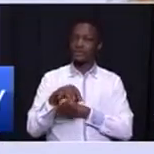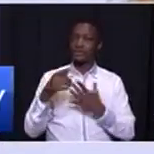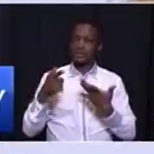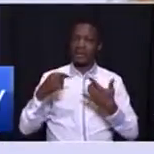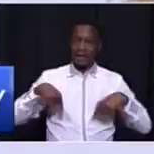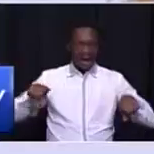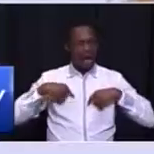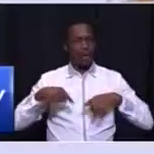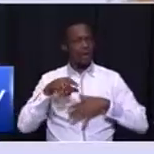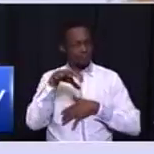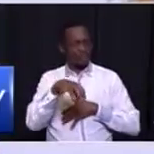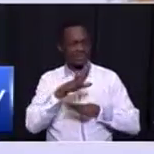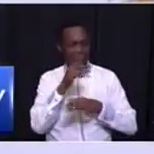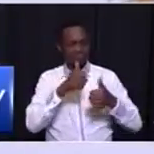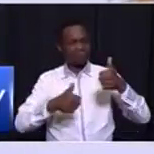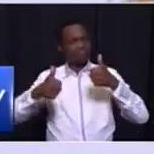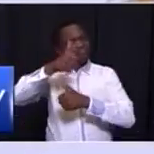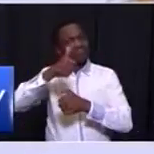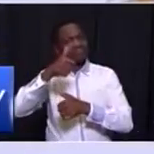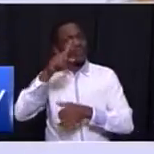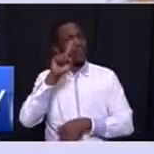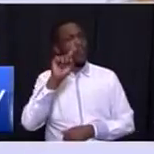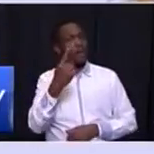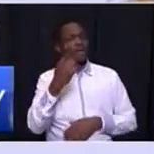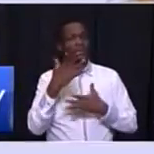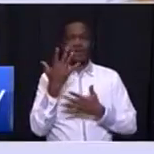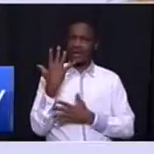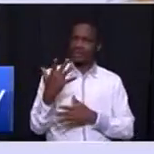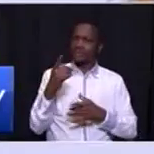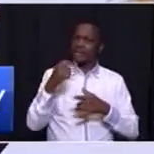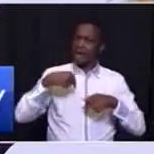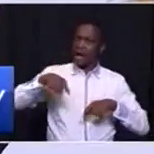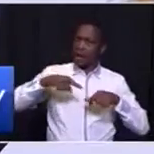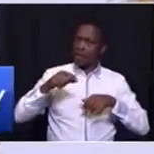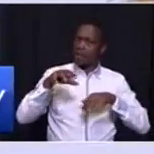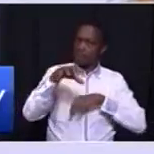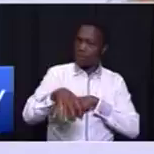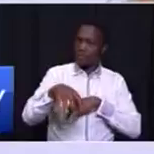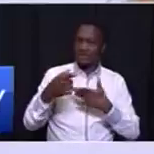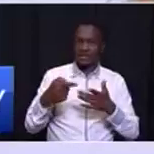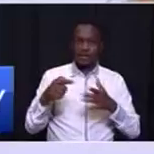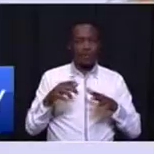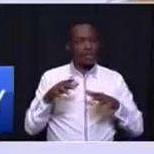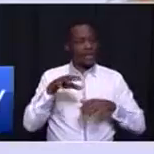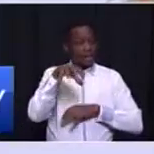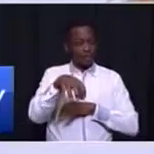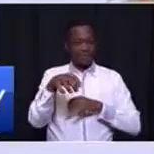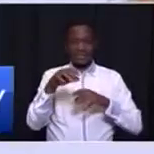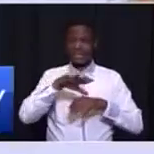paradoxes. On the one hand, we are a province that is South Africa's largest economy,